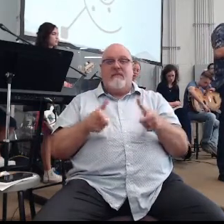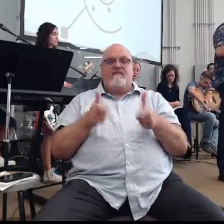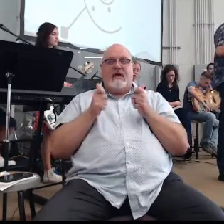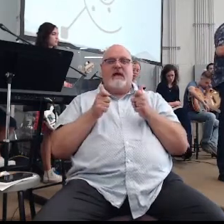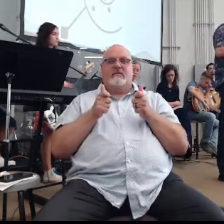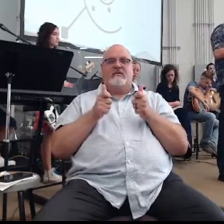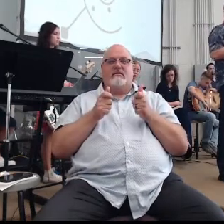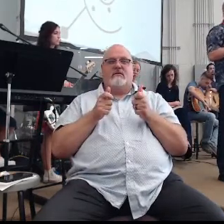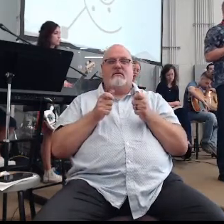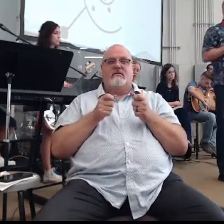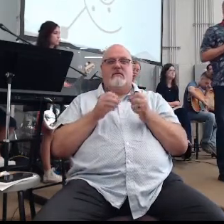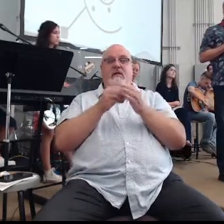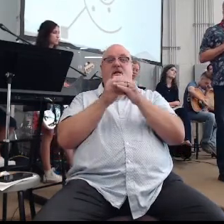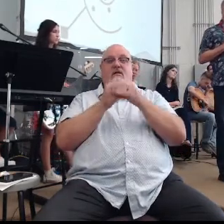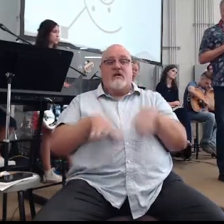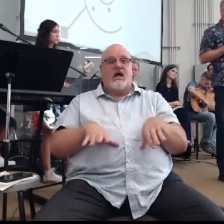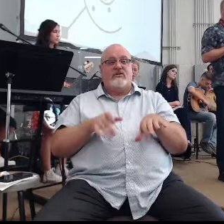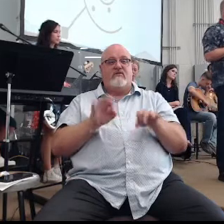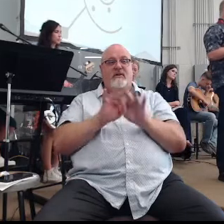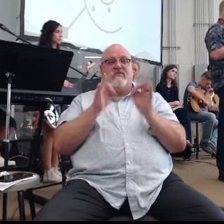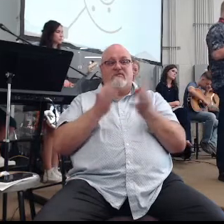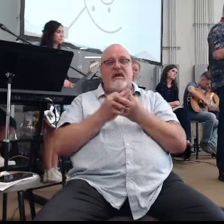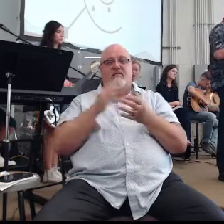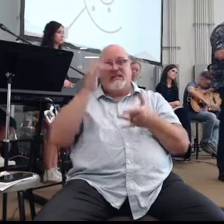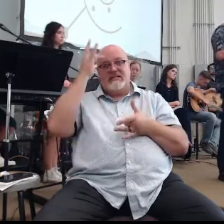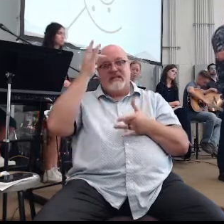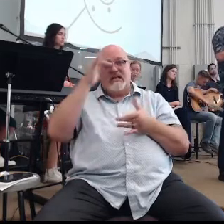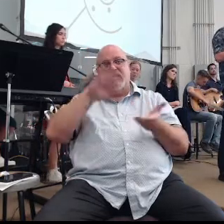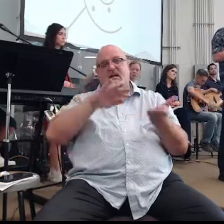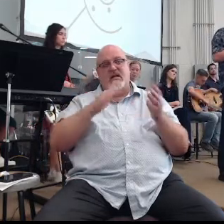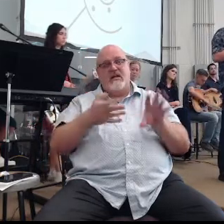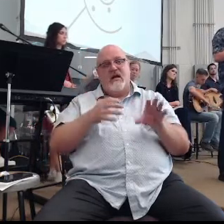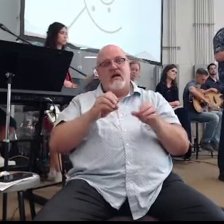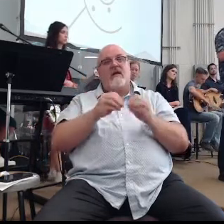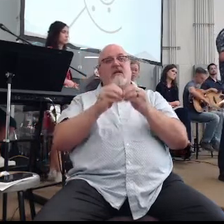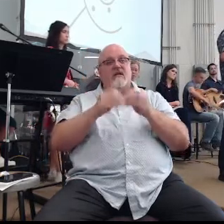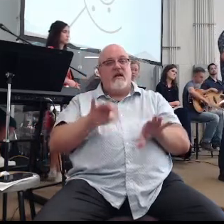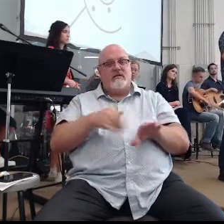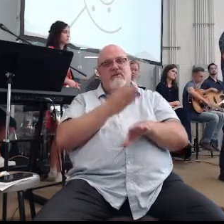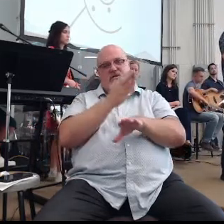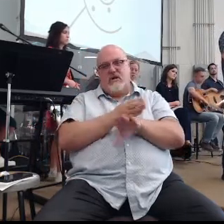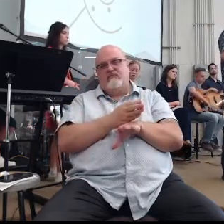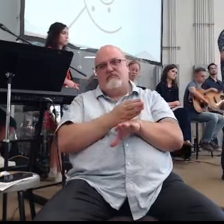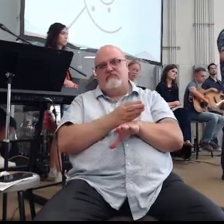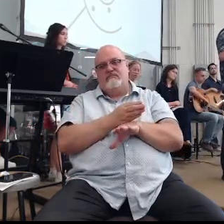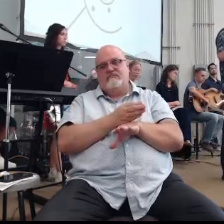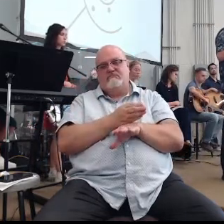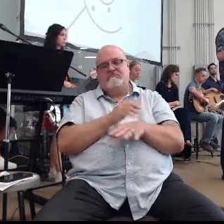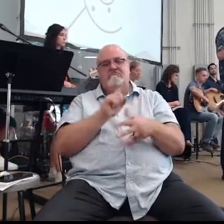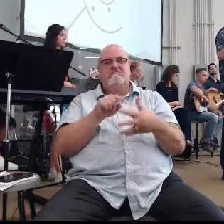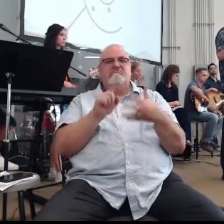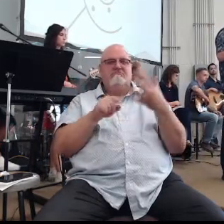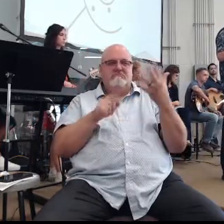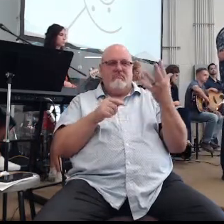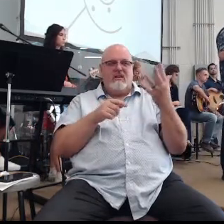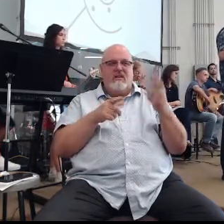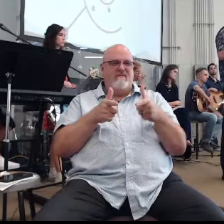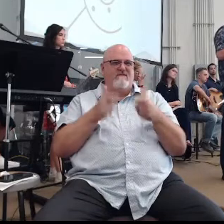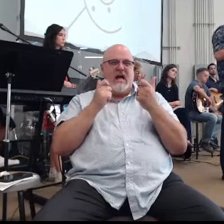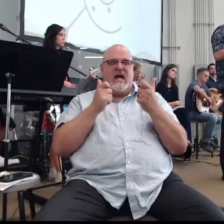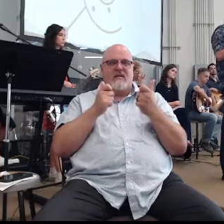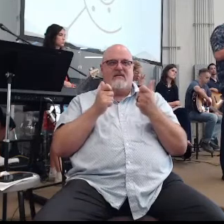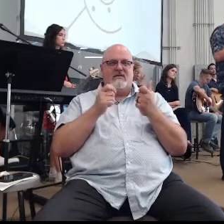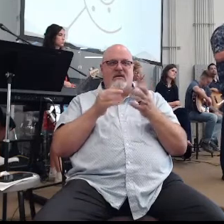Loss of a family member, family members in the hospital, loss of a job, those types of traumatic immediate